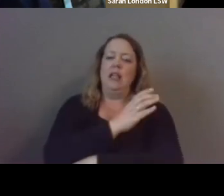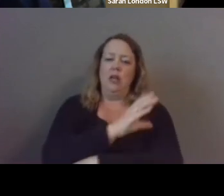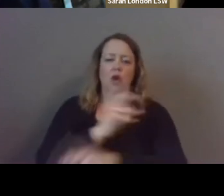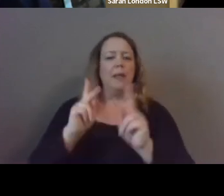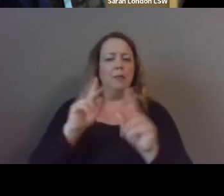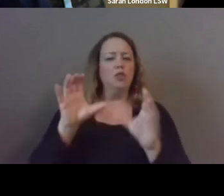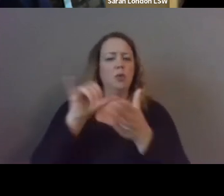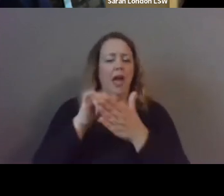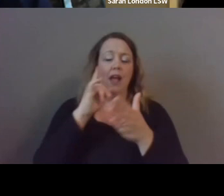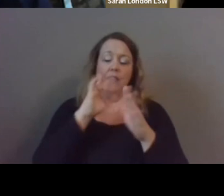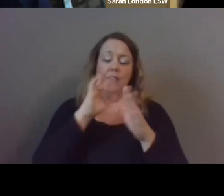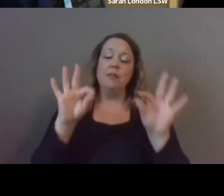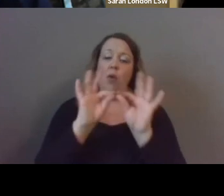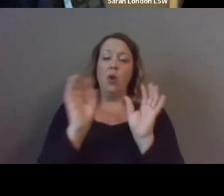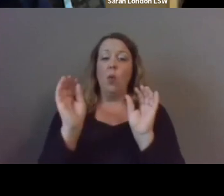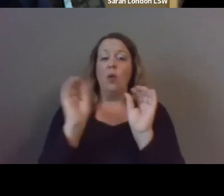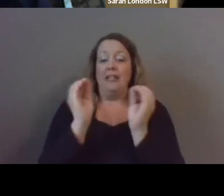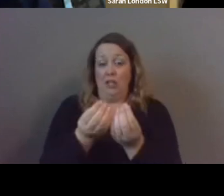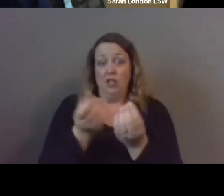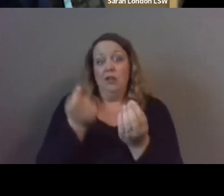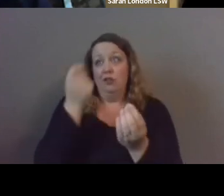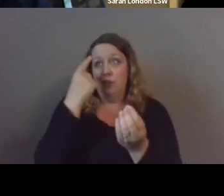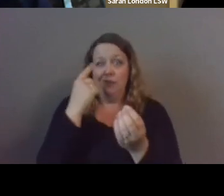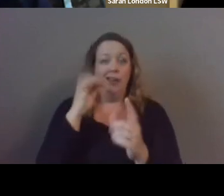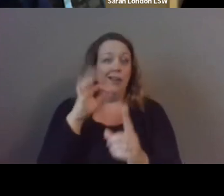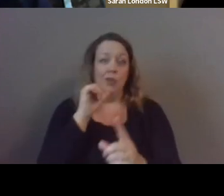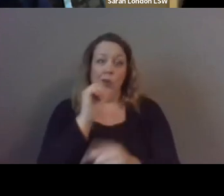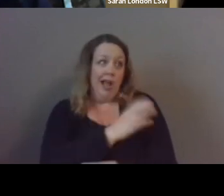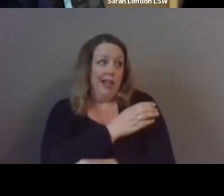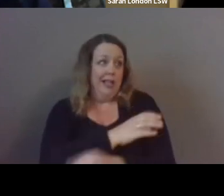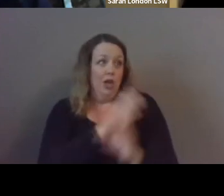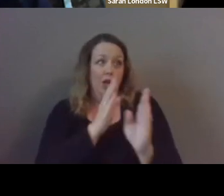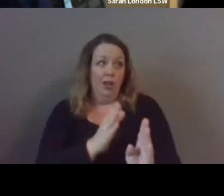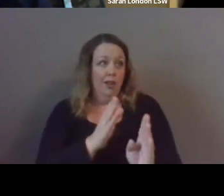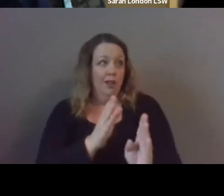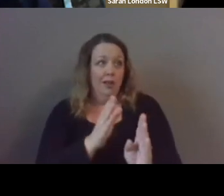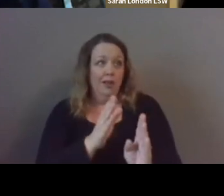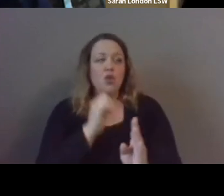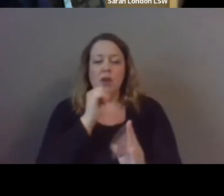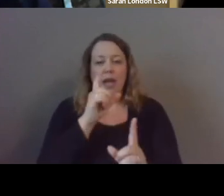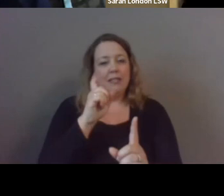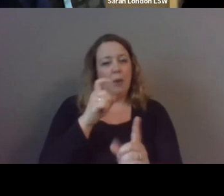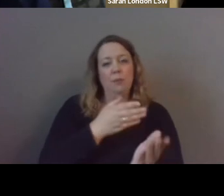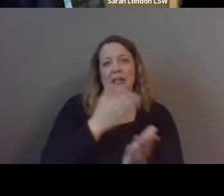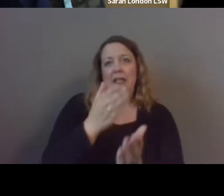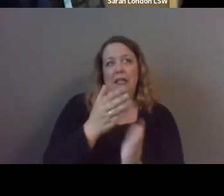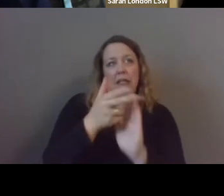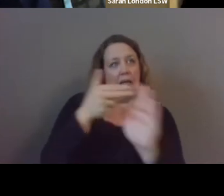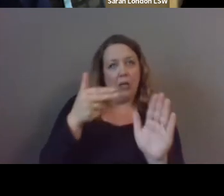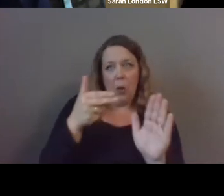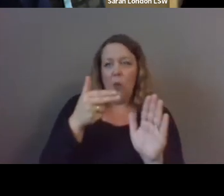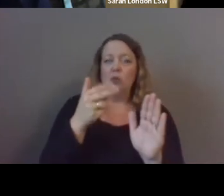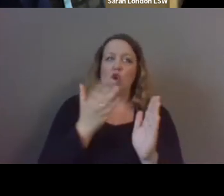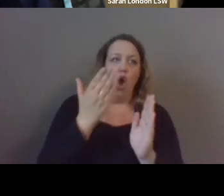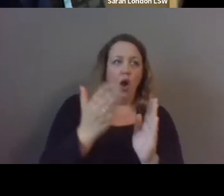organizations understand that that if you are not clinical people you are not supposed to be diagnosing or offering any of